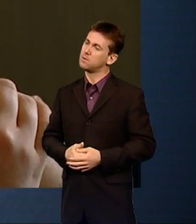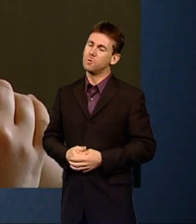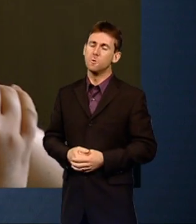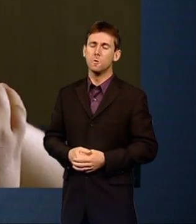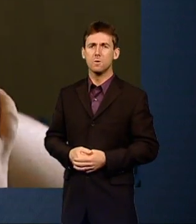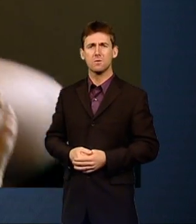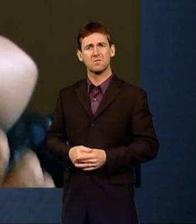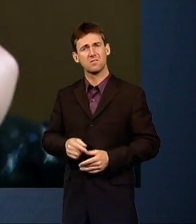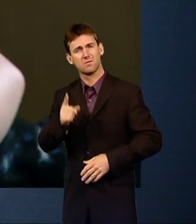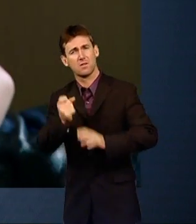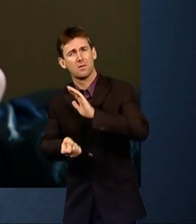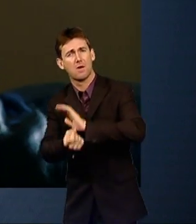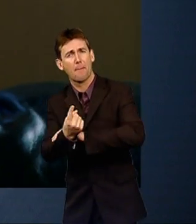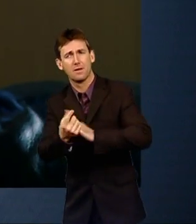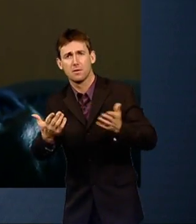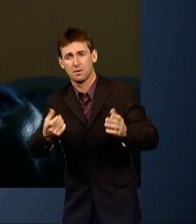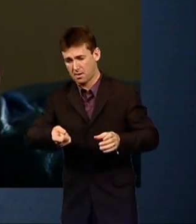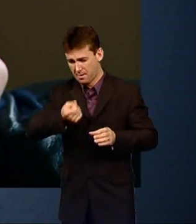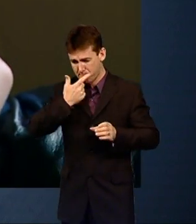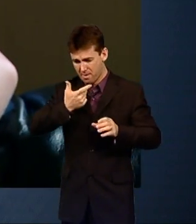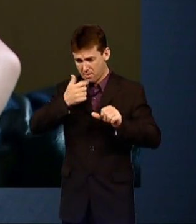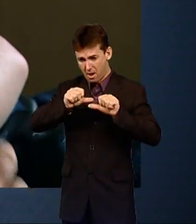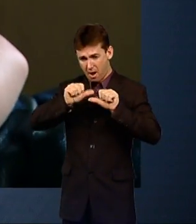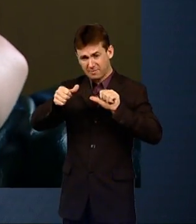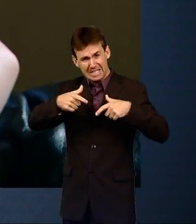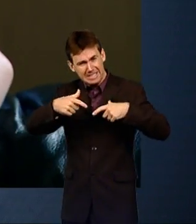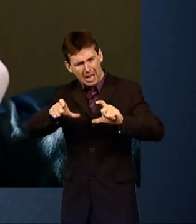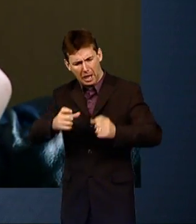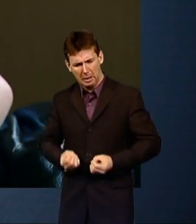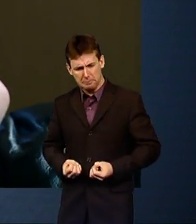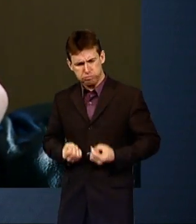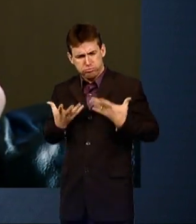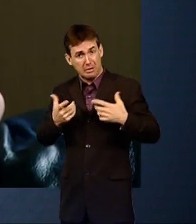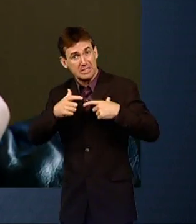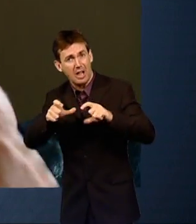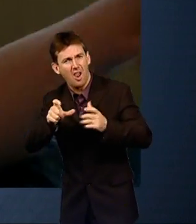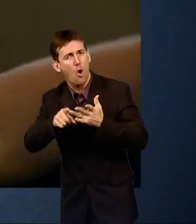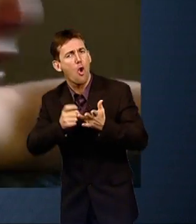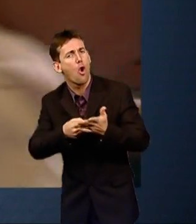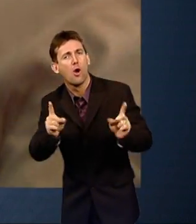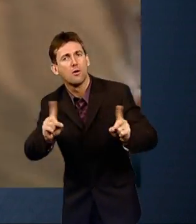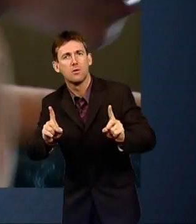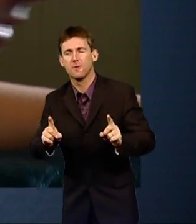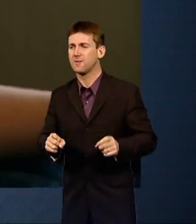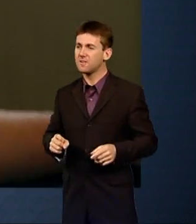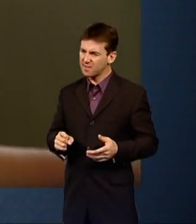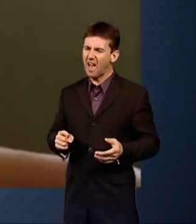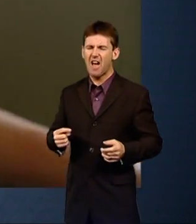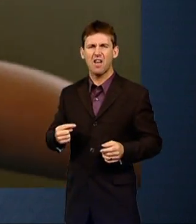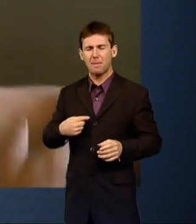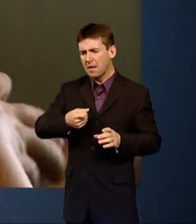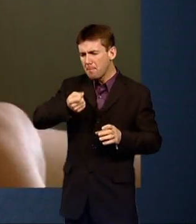And does that happen when you've taken the pills as well? Yeah, and I don't want to eat.